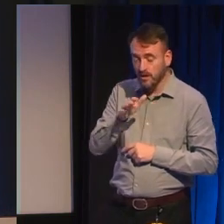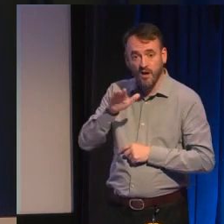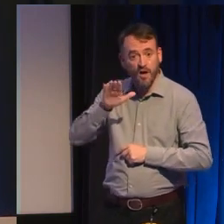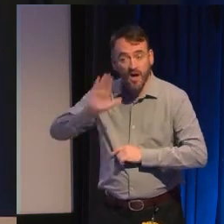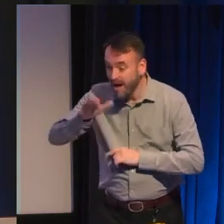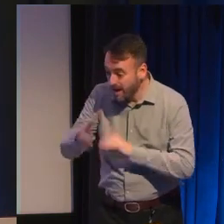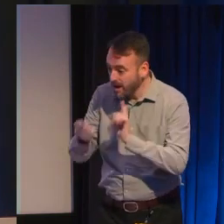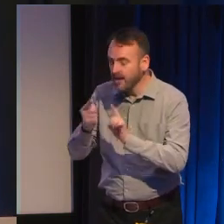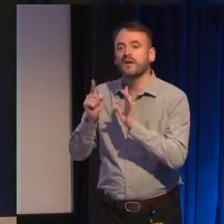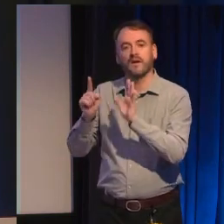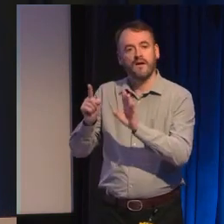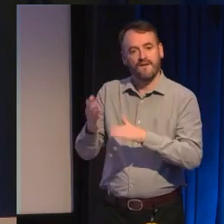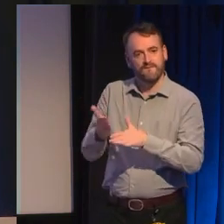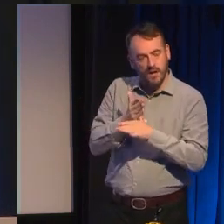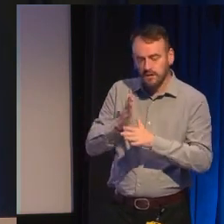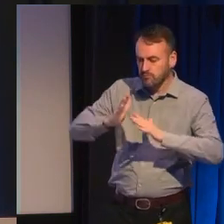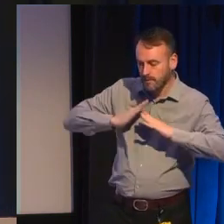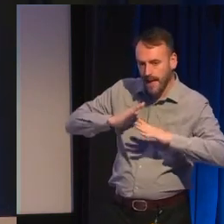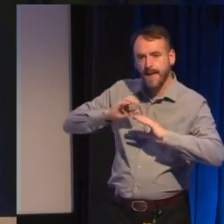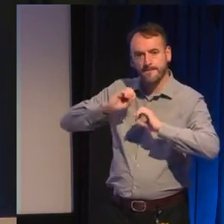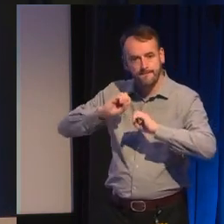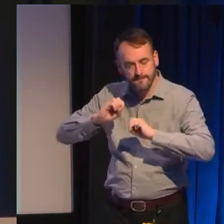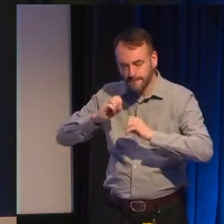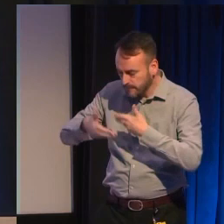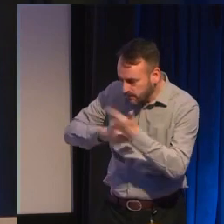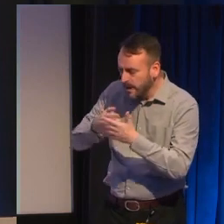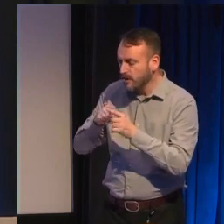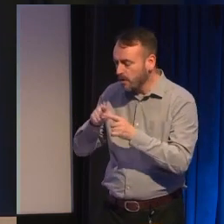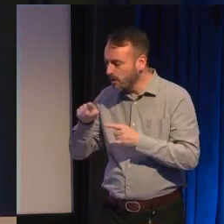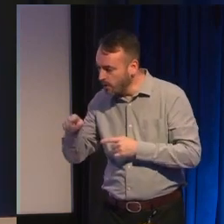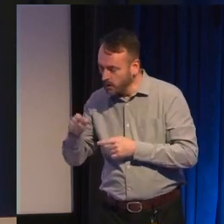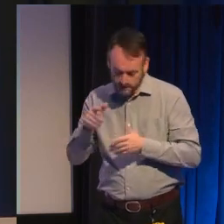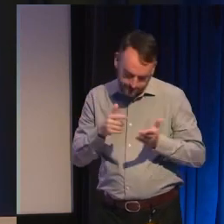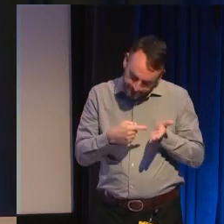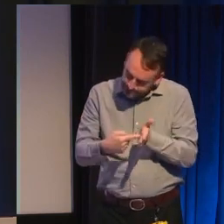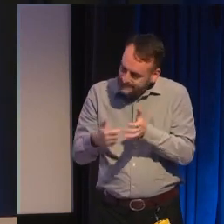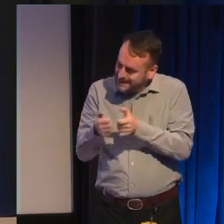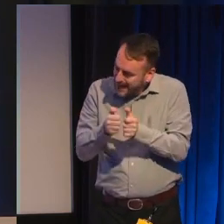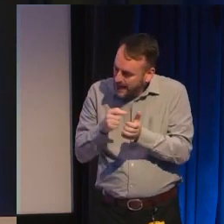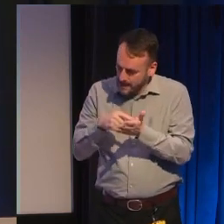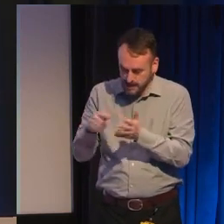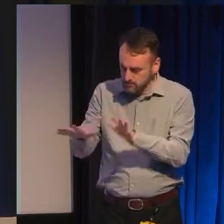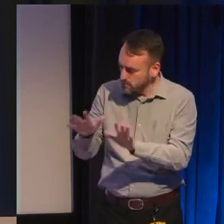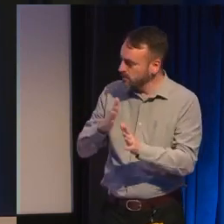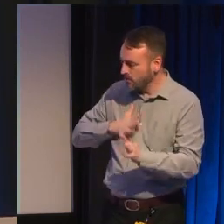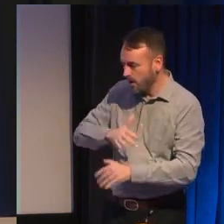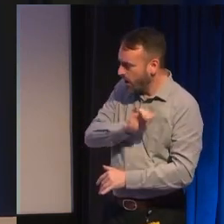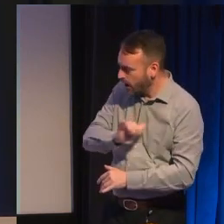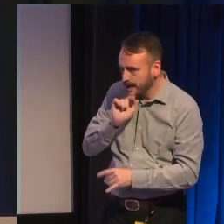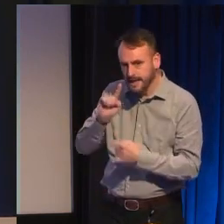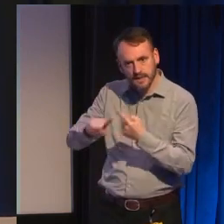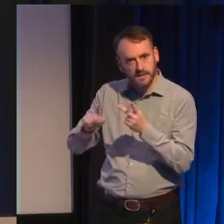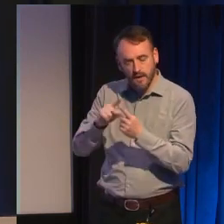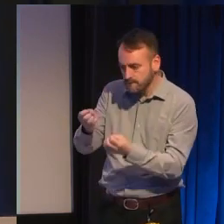feedback especially if it's something particularly sensitive or confronting and also make sure that you don't tend to